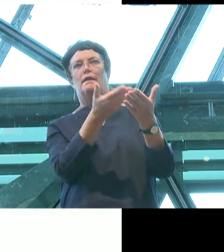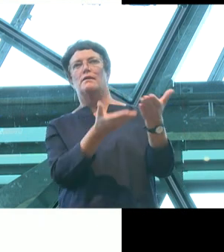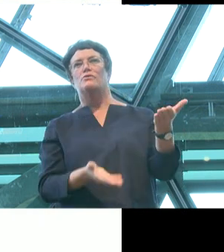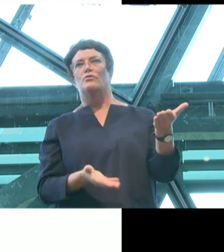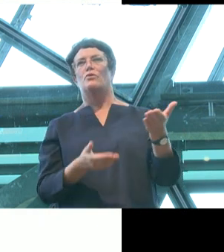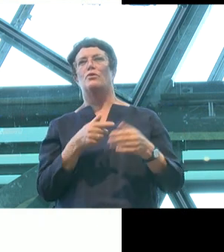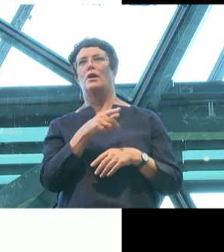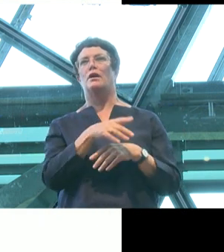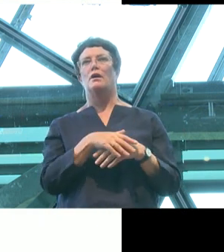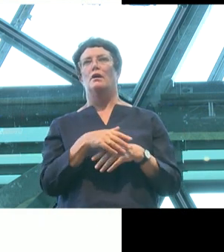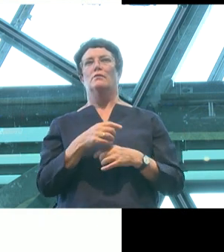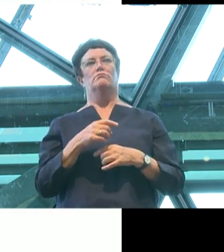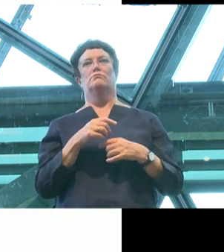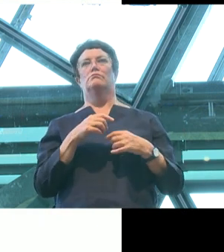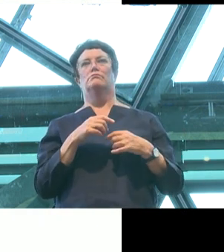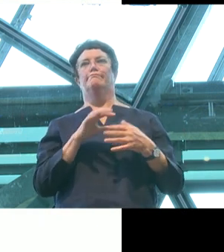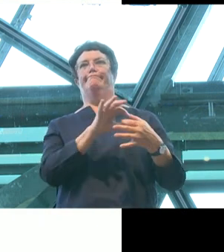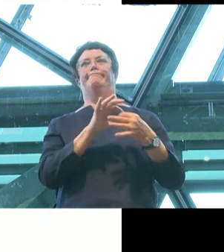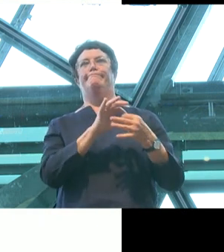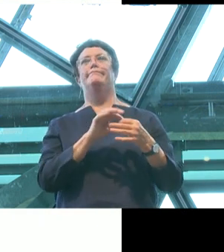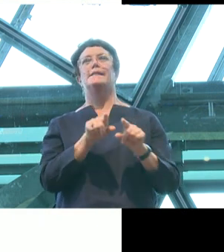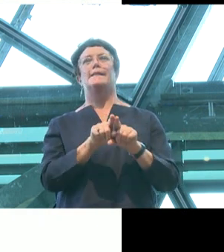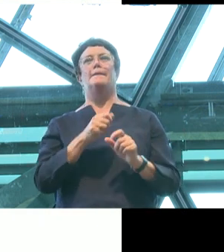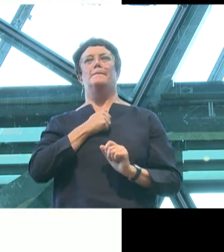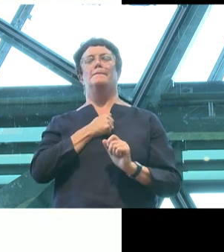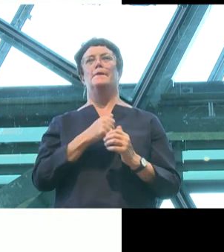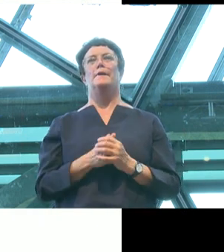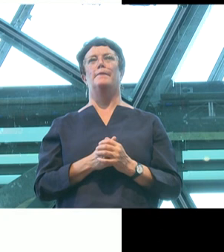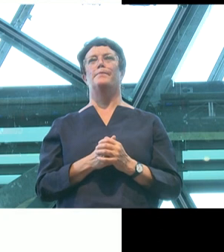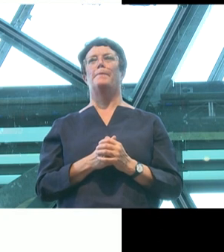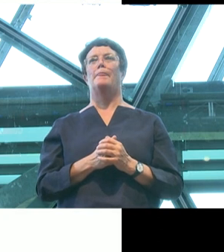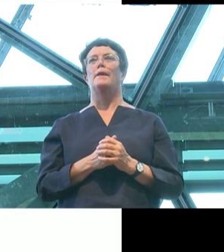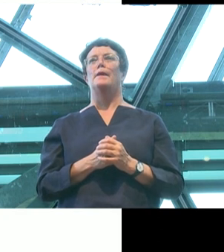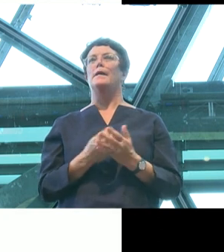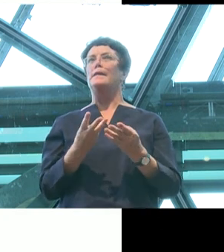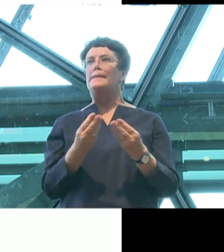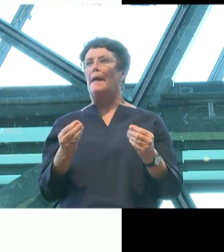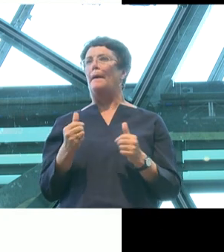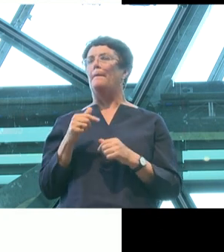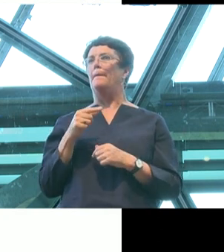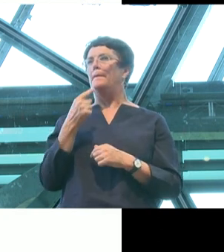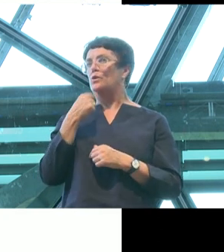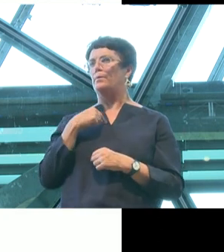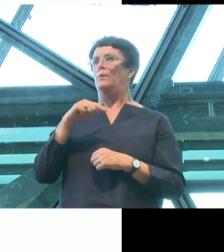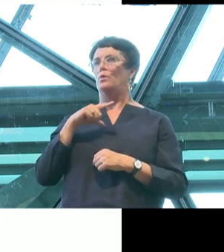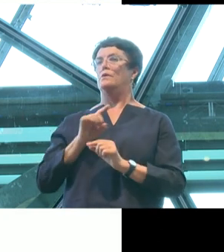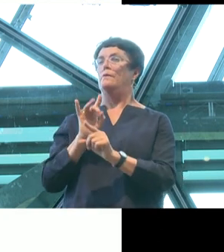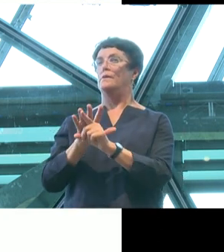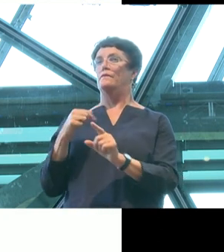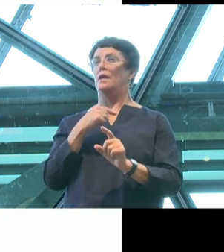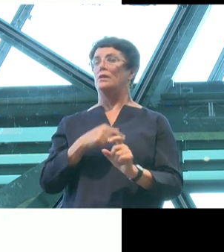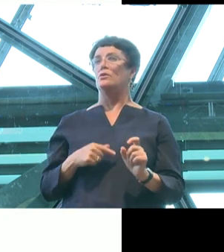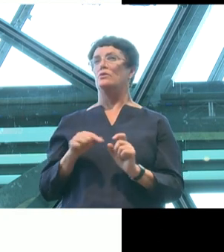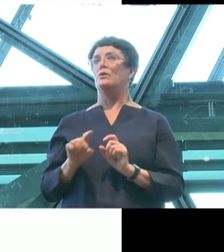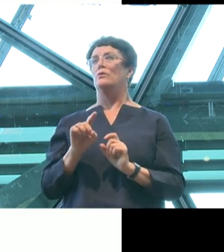first time. And some of them did that obviously because they were Asian Australian themselves. Some of them did that because they identified as queer and coming